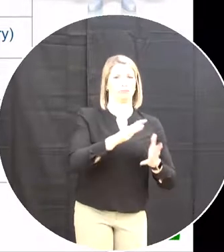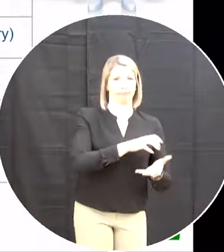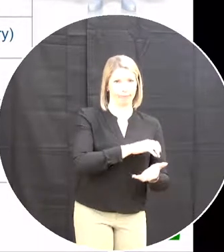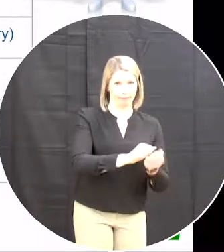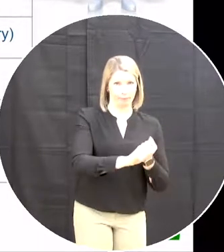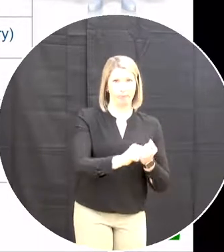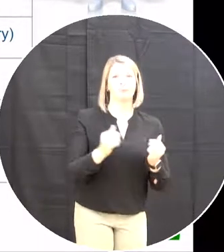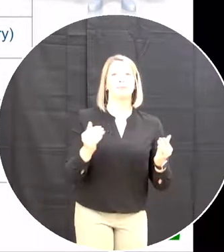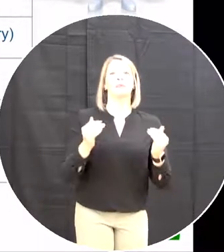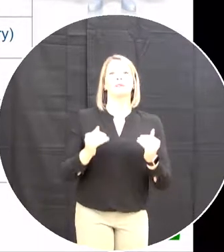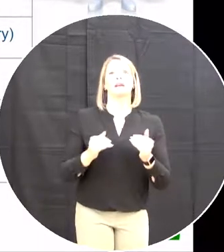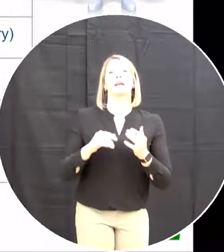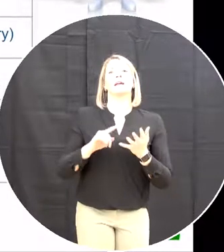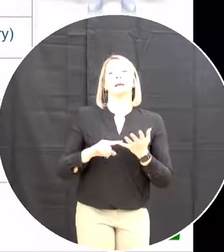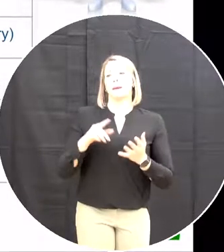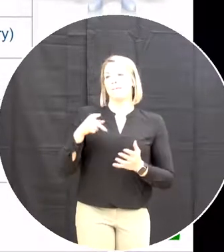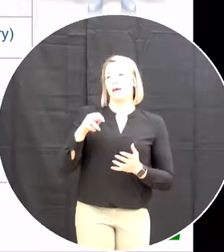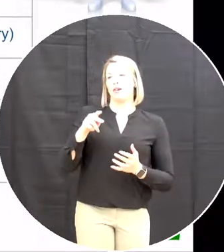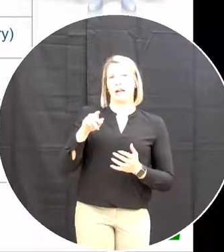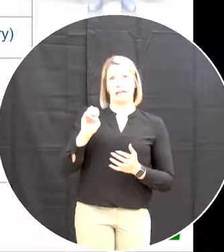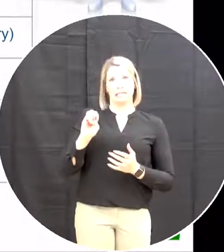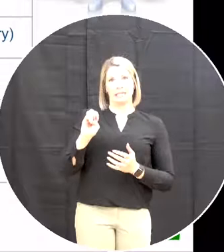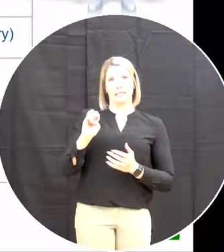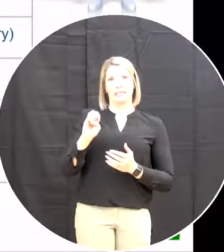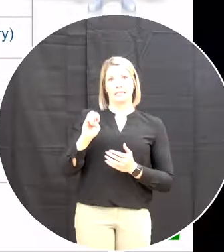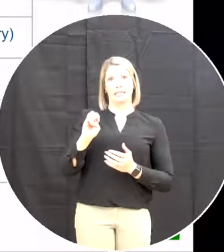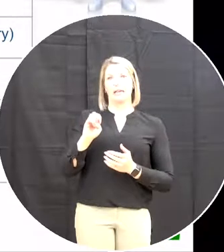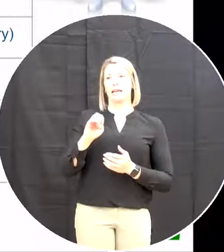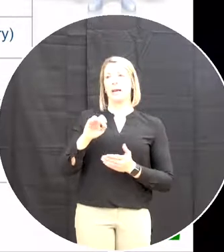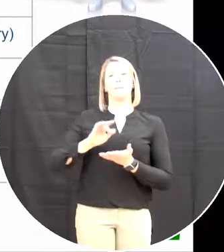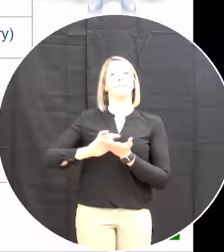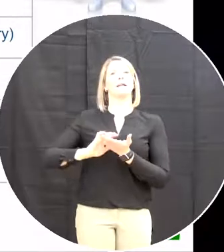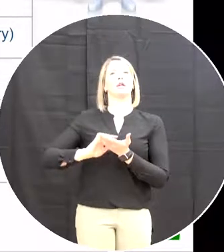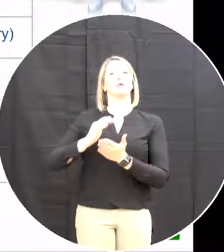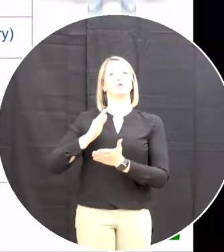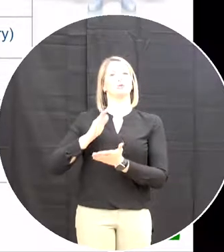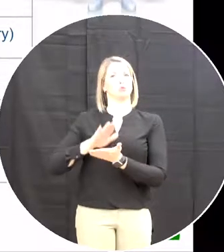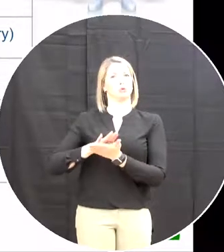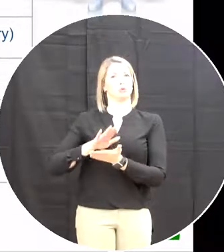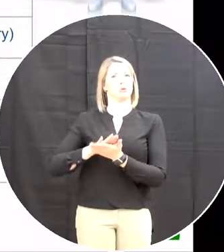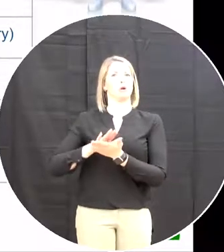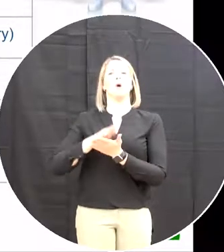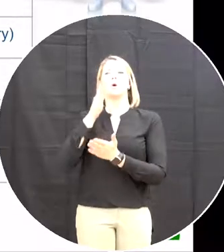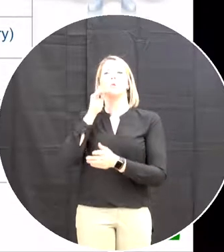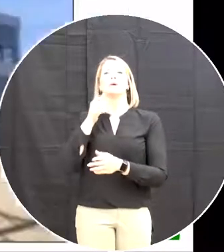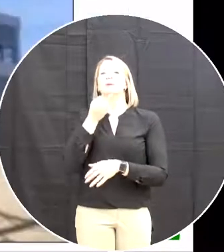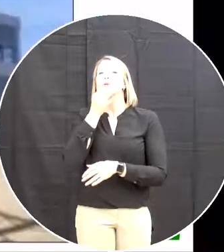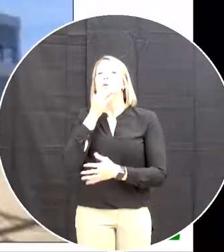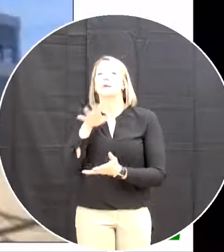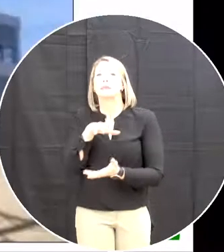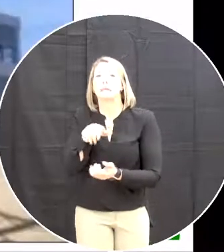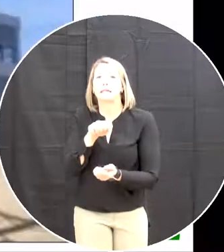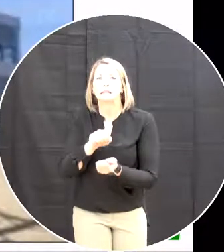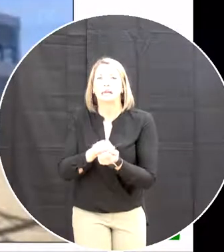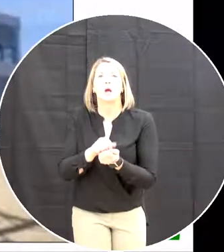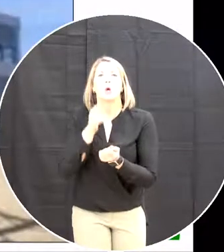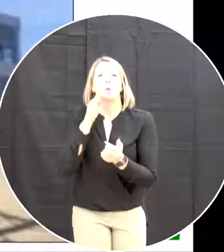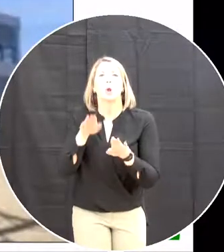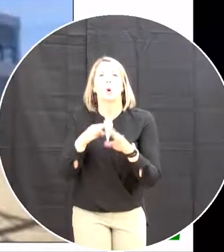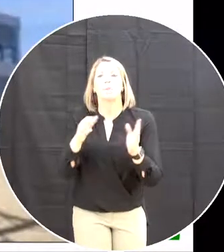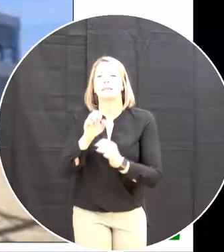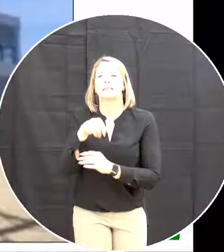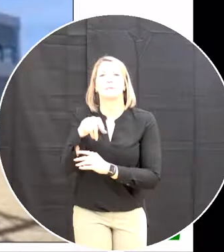Intermediate Again, work is ongoing And we are scheduled to open in September 2021 So, drilling down a little bit